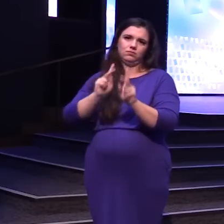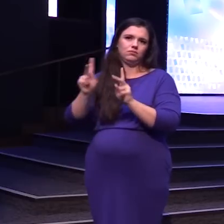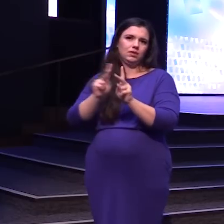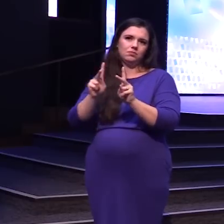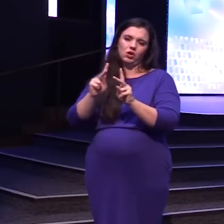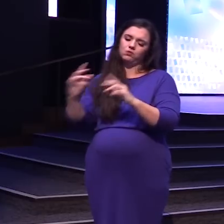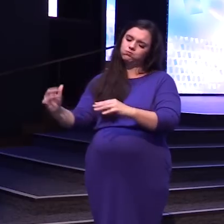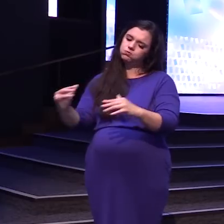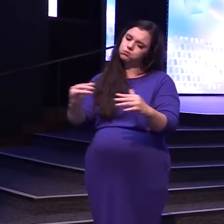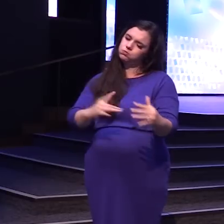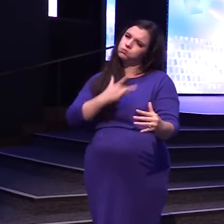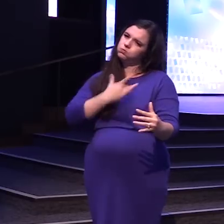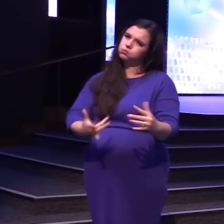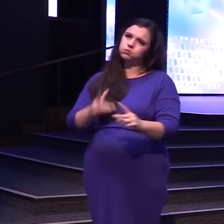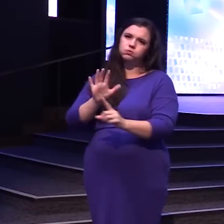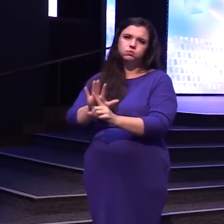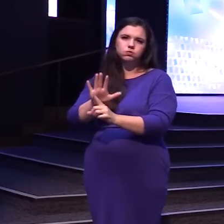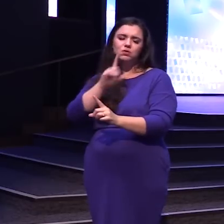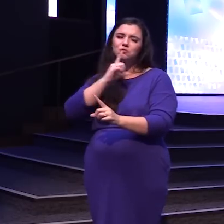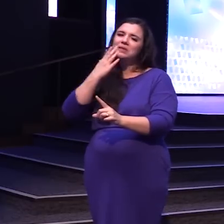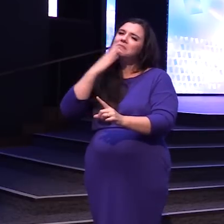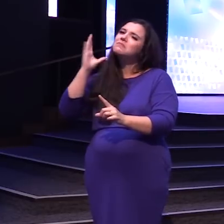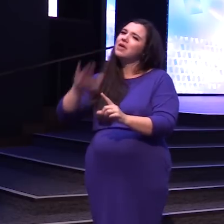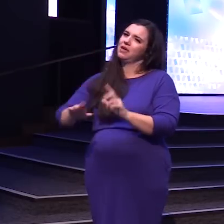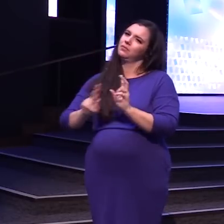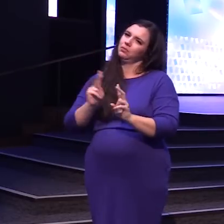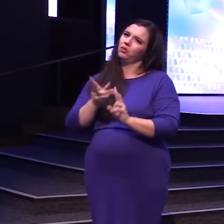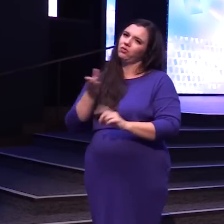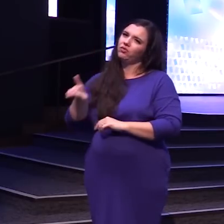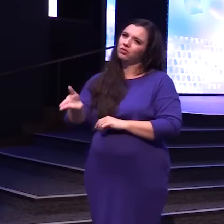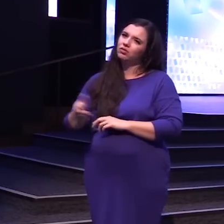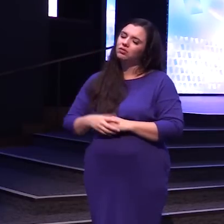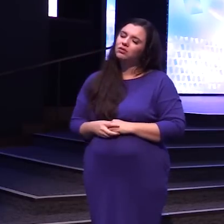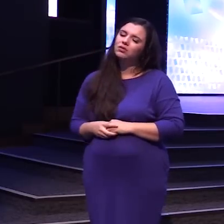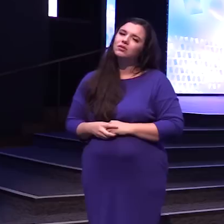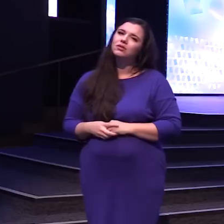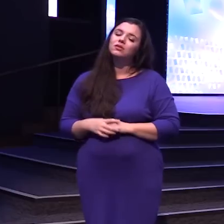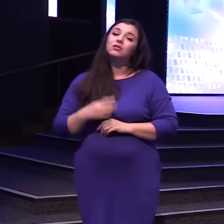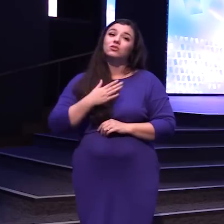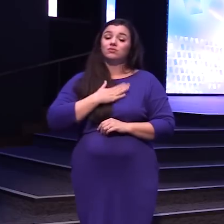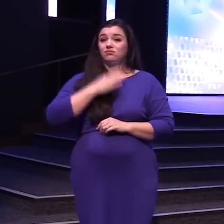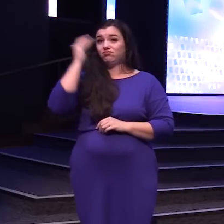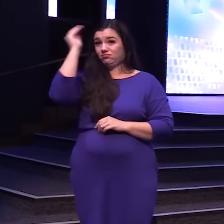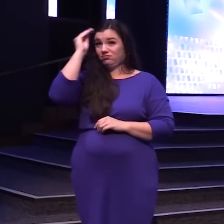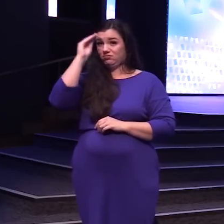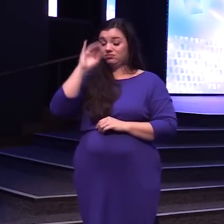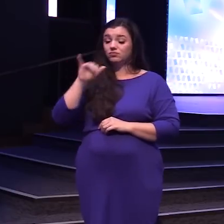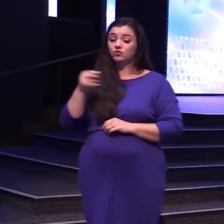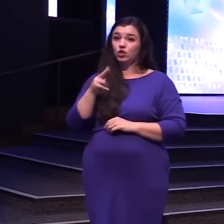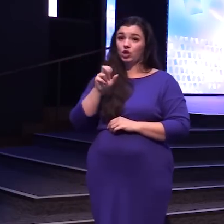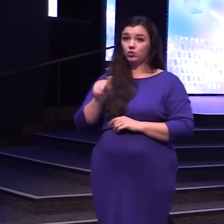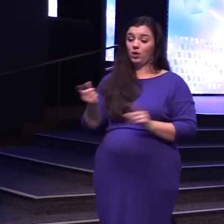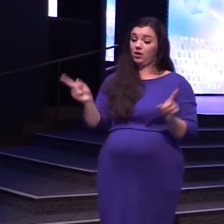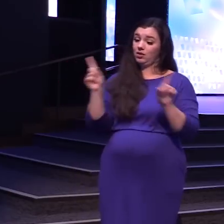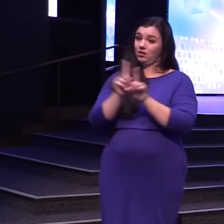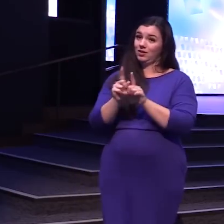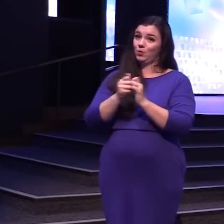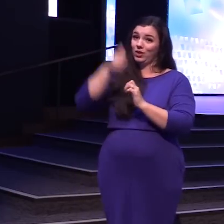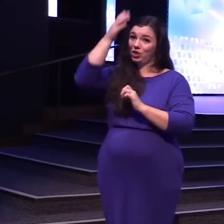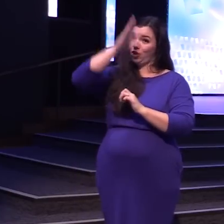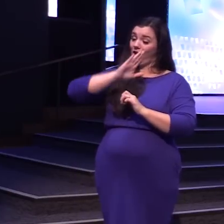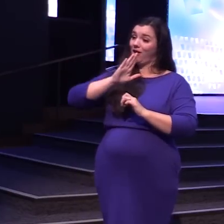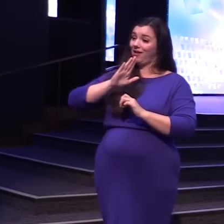Just They were some bad dudes And I think That when Joshua Was up there God's